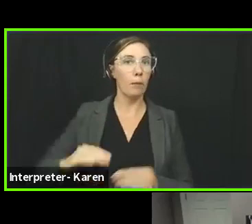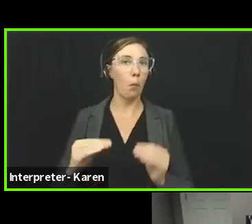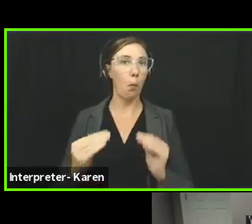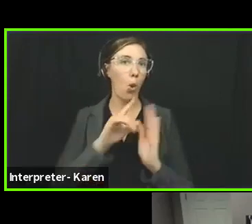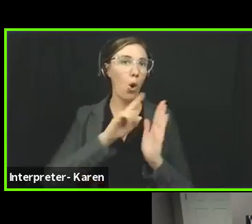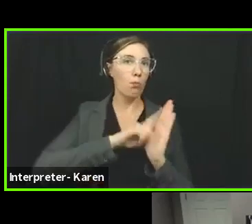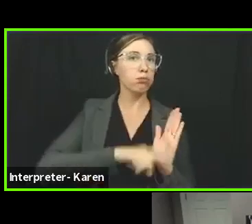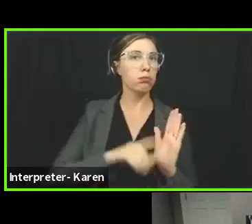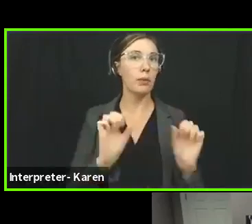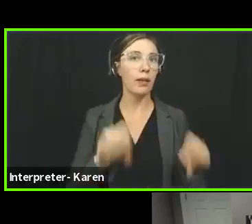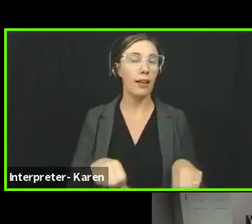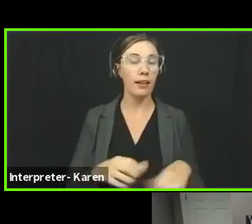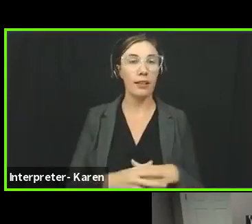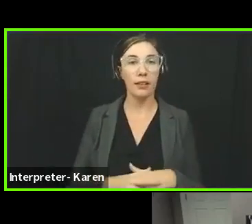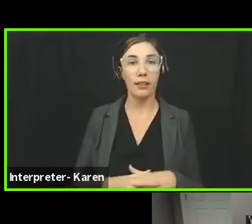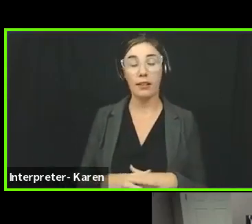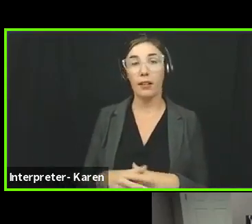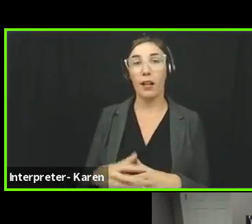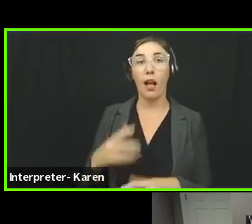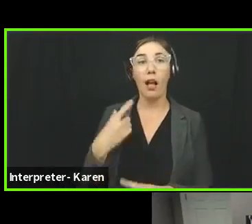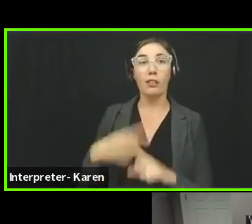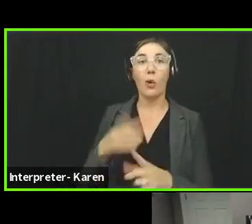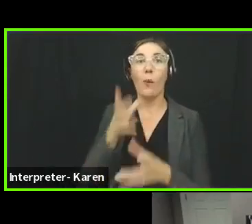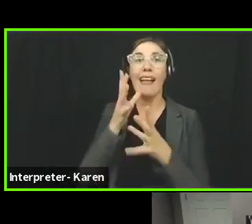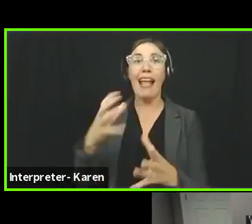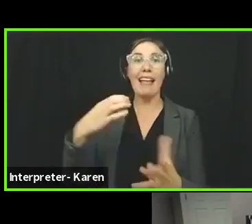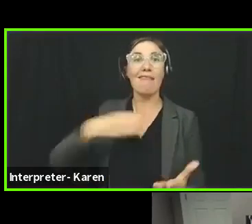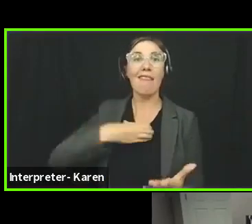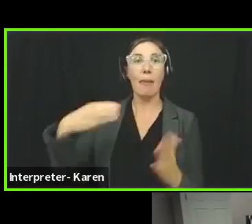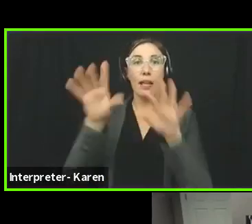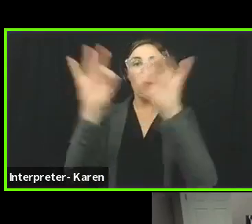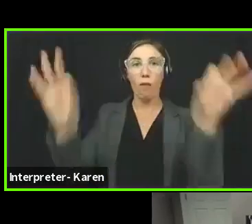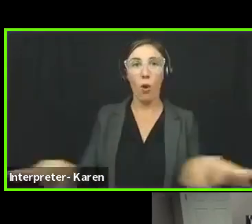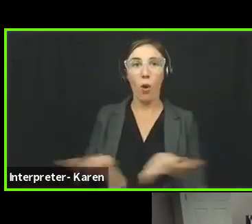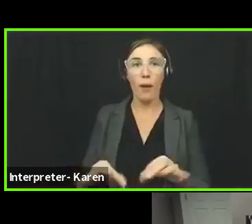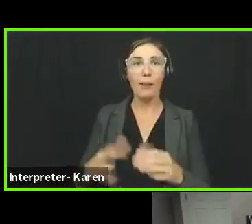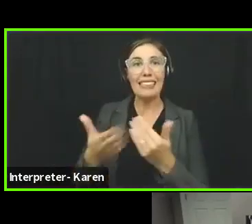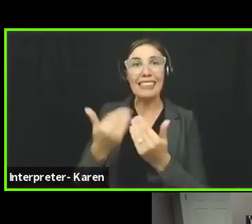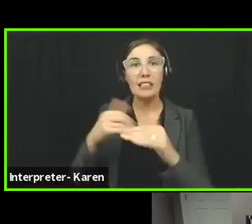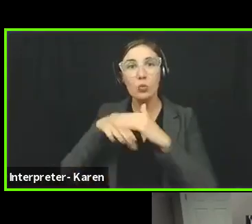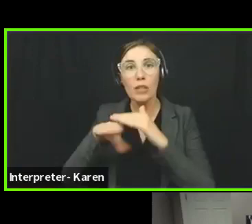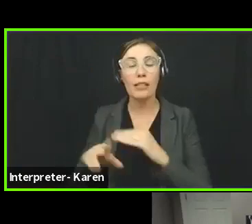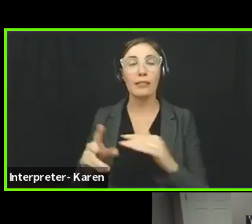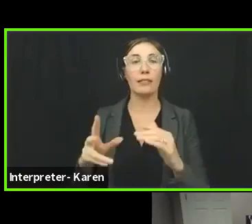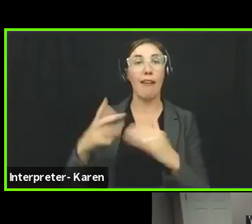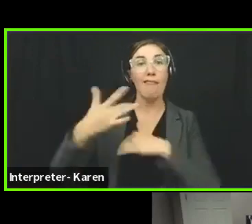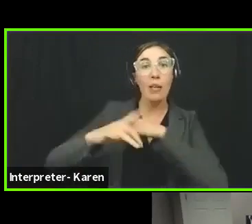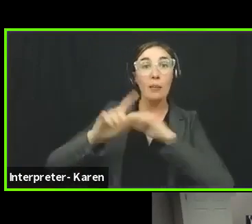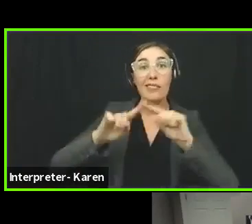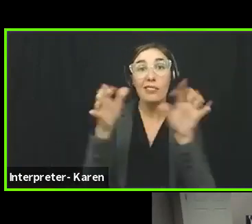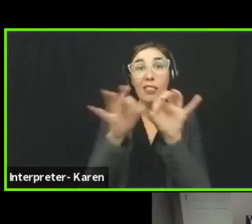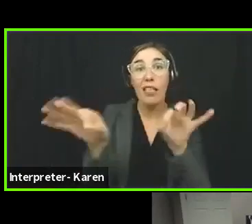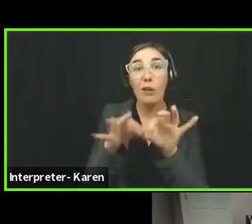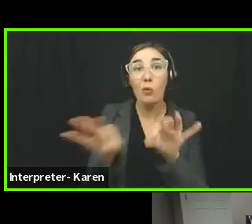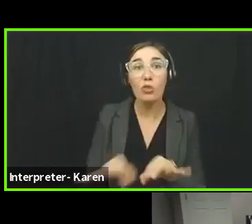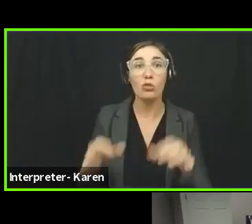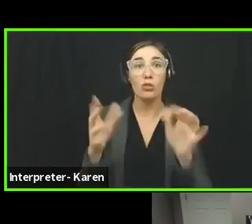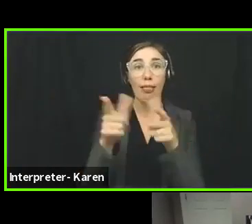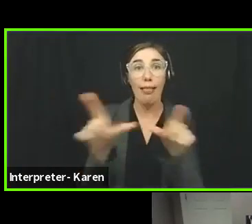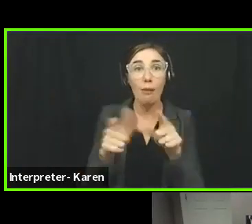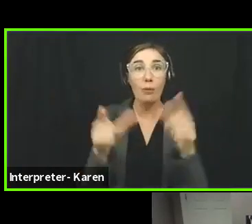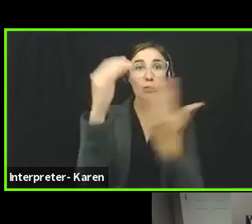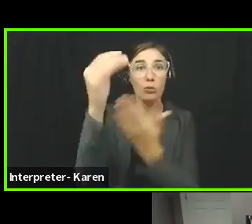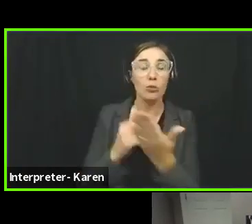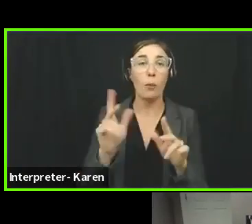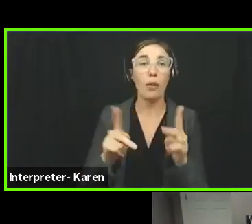changed our complaint form, which is much more accessible and available in different languages online, so people can more easily report these